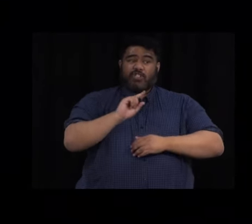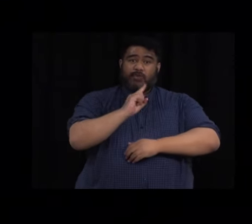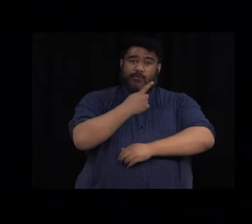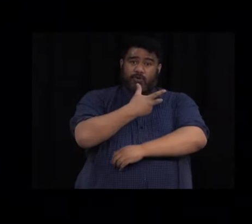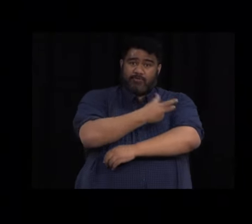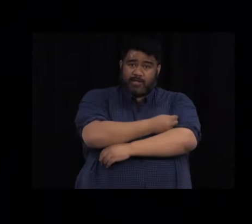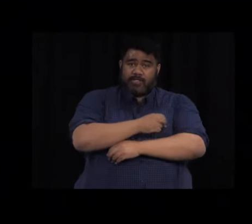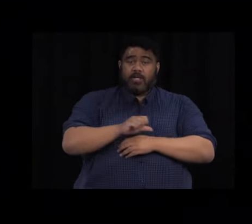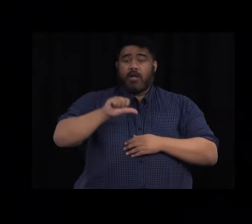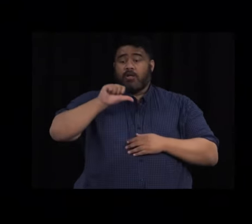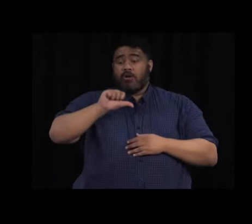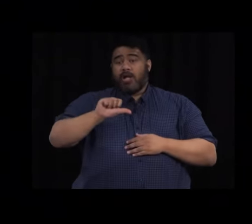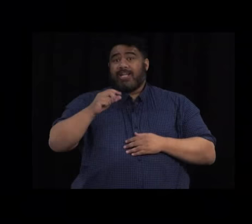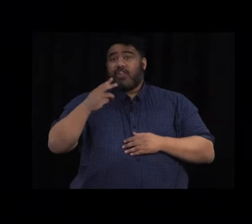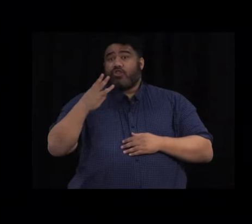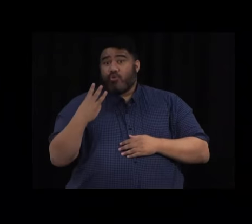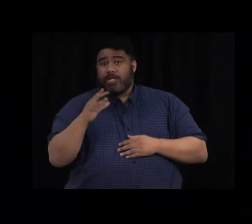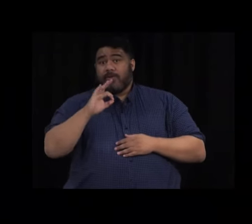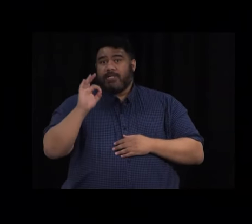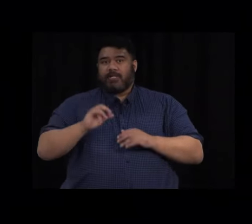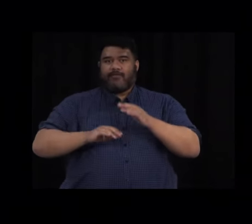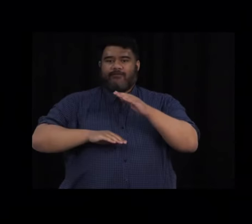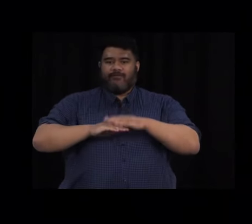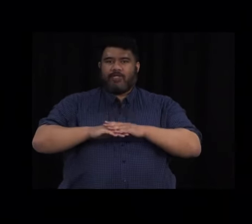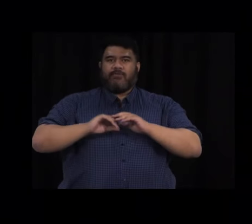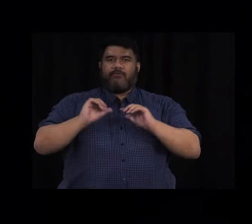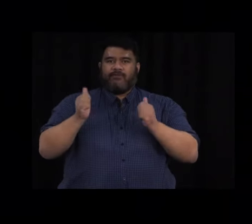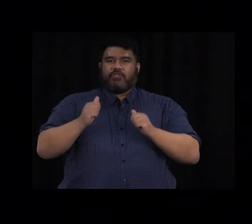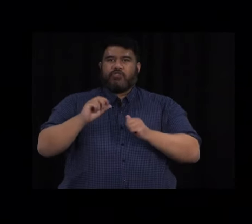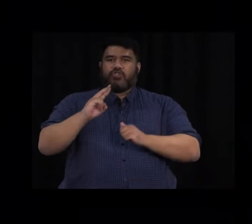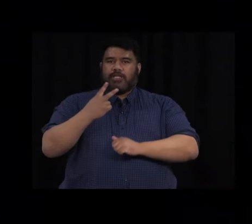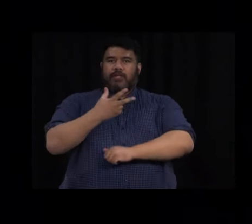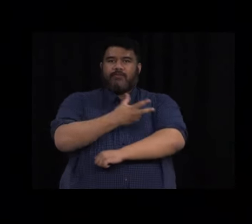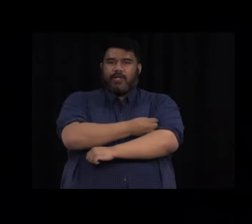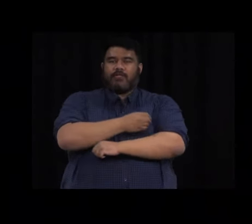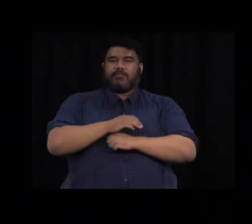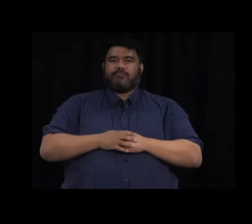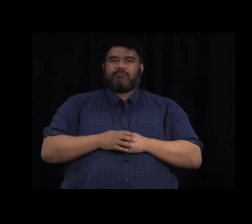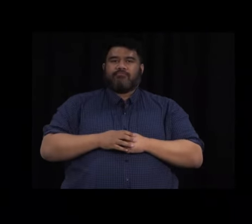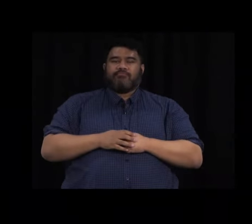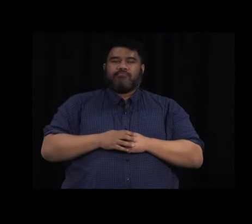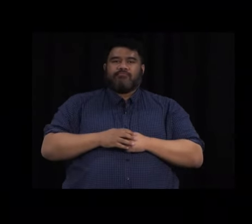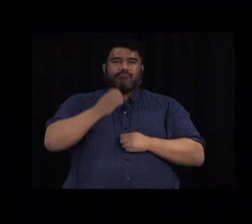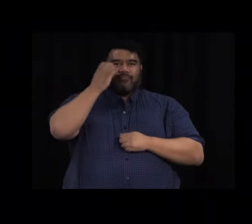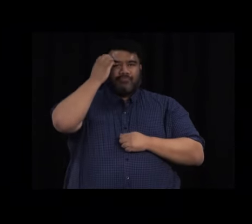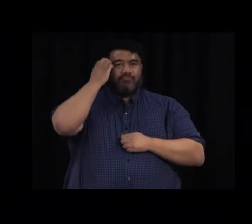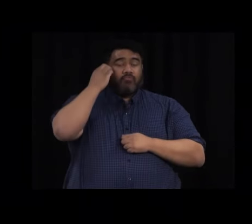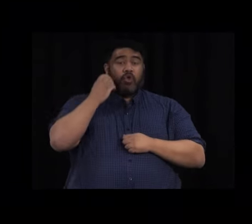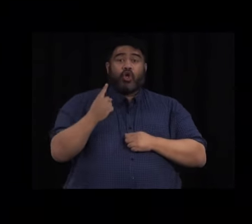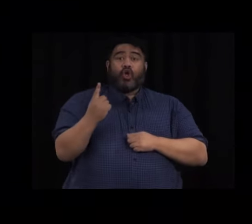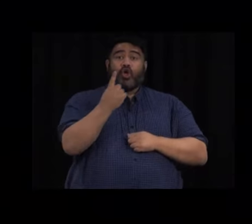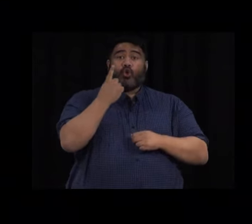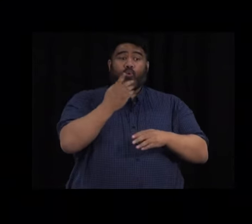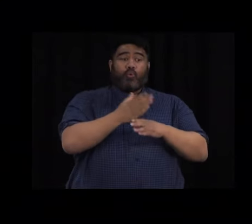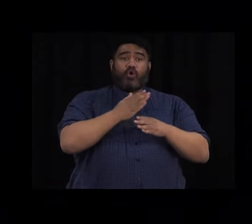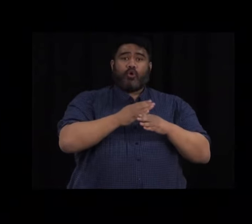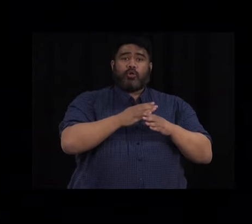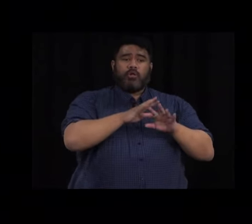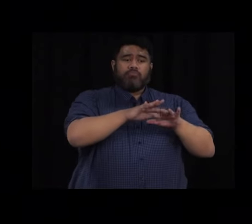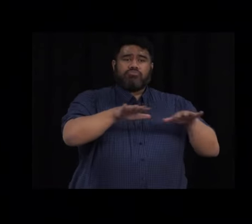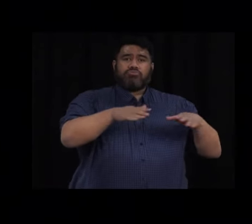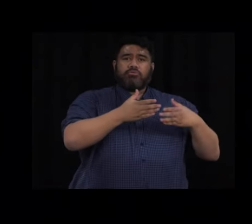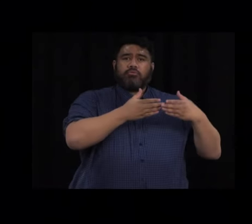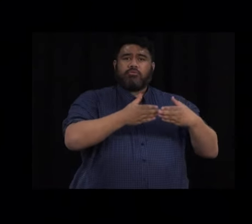dose and 93% are fully vaccinated. That includes 95% of our port workers, which is a significant